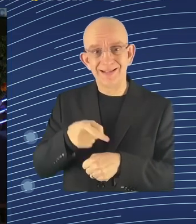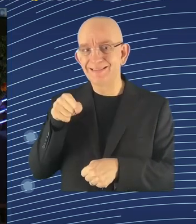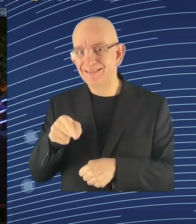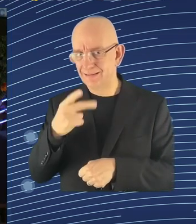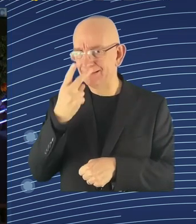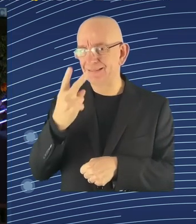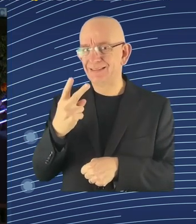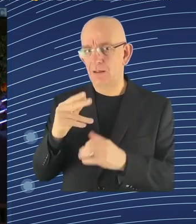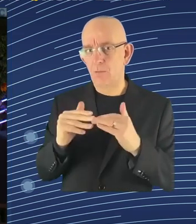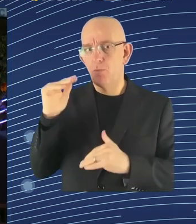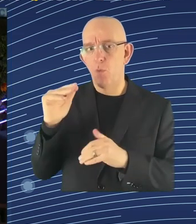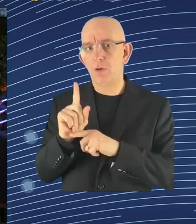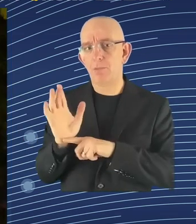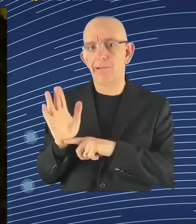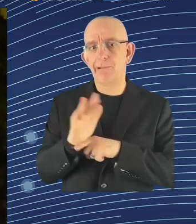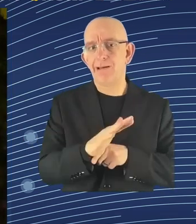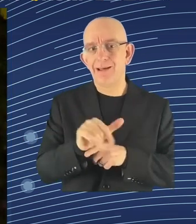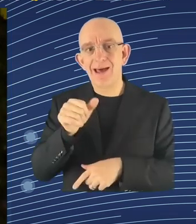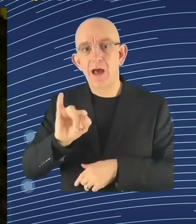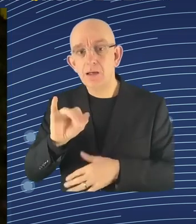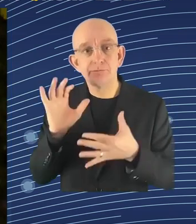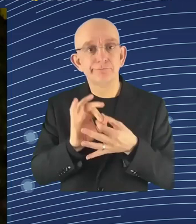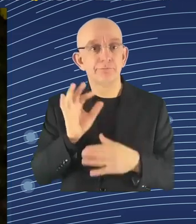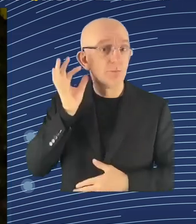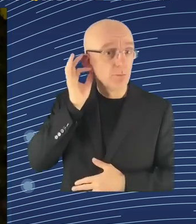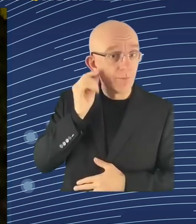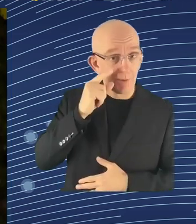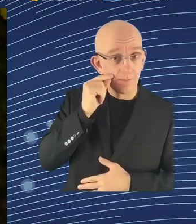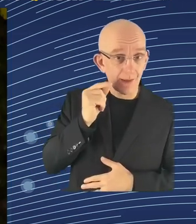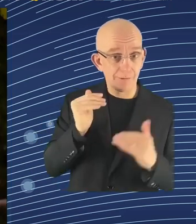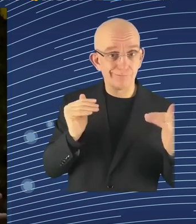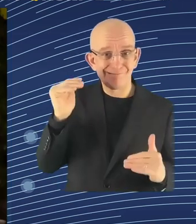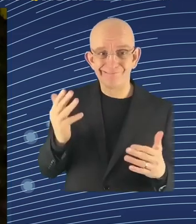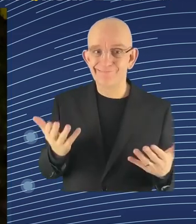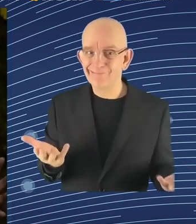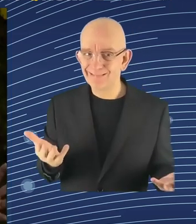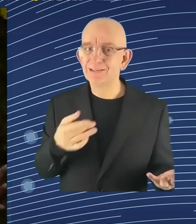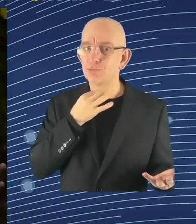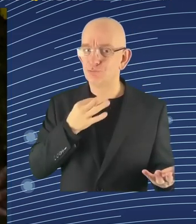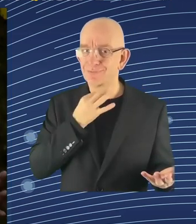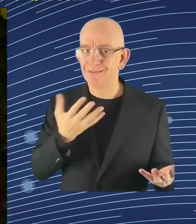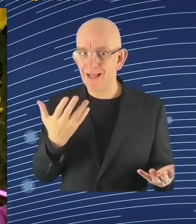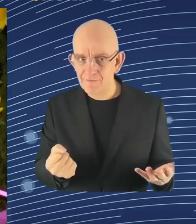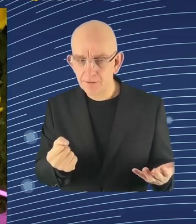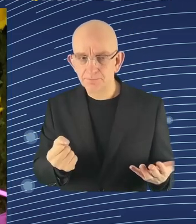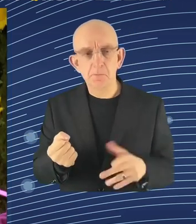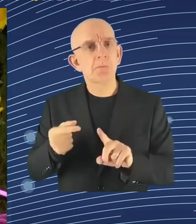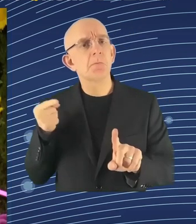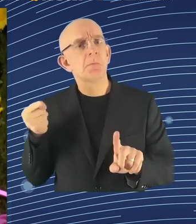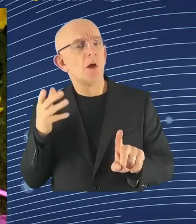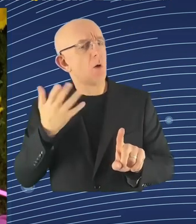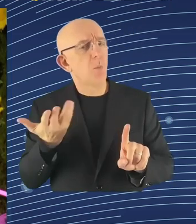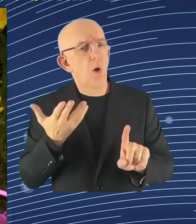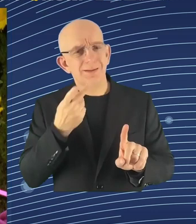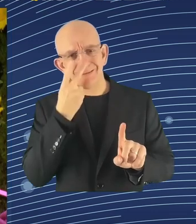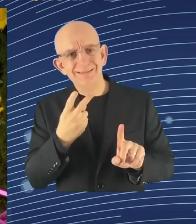discussion so far? Well, we don't comment specifically on the European draft law and I beg your indulgence